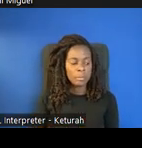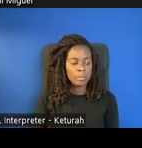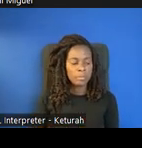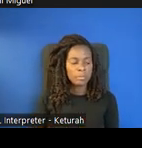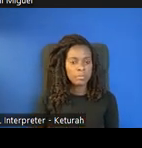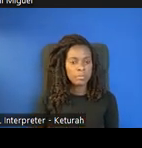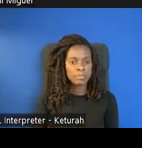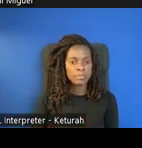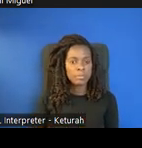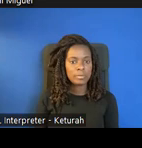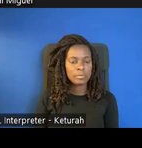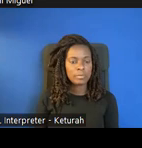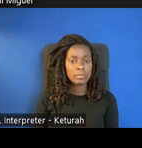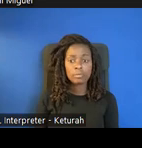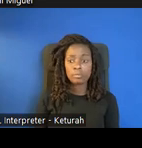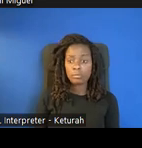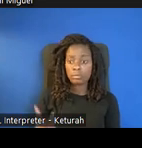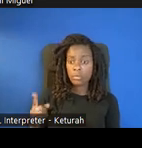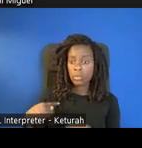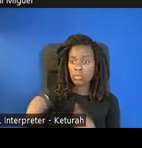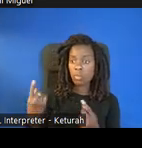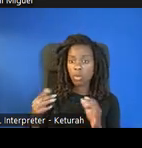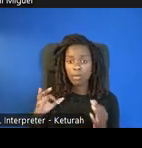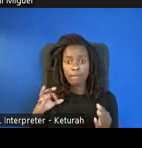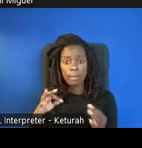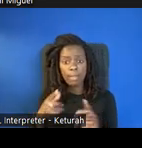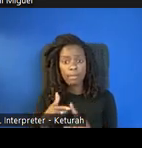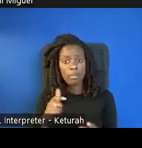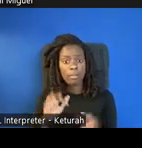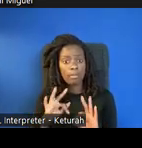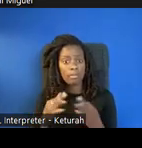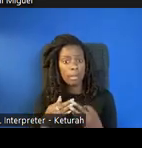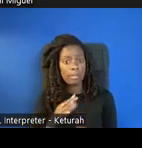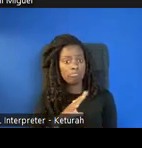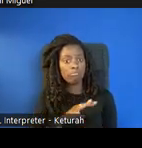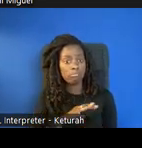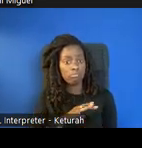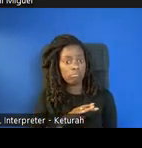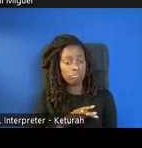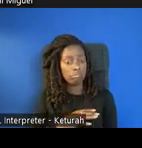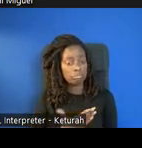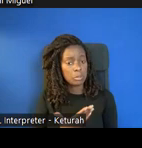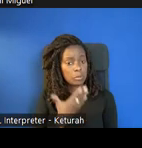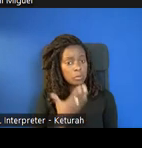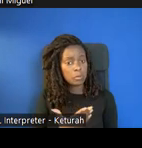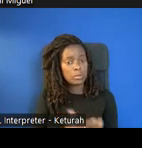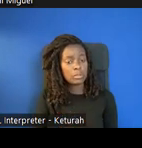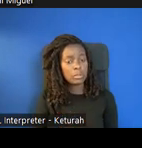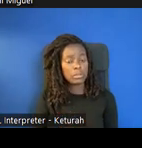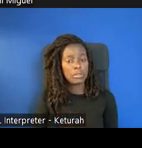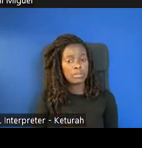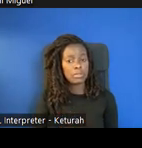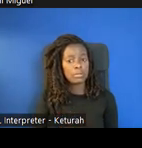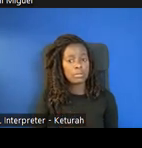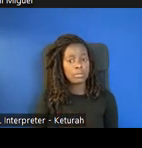We've gotten really good feedback from the families and the response that we've got as we tested